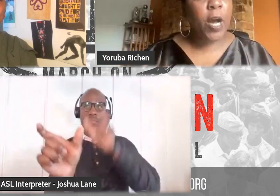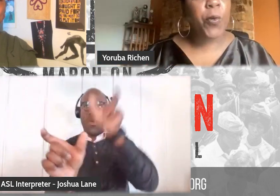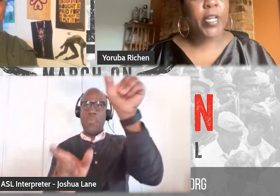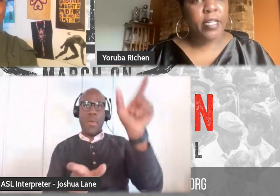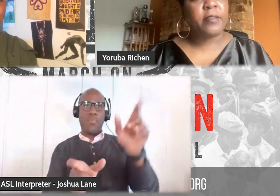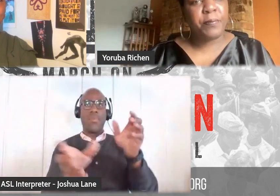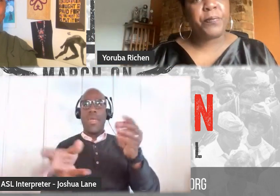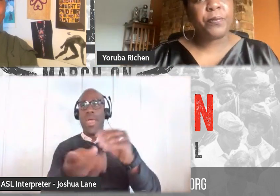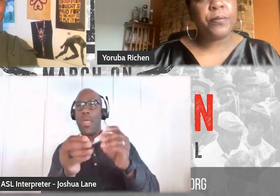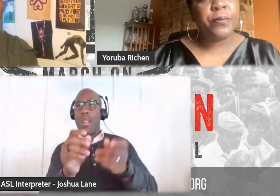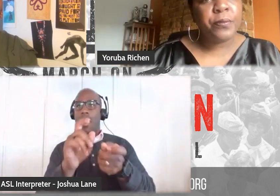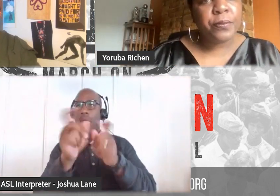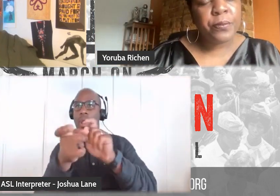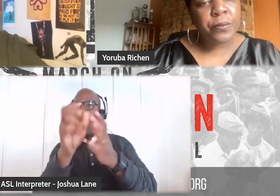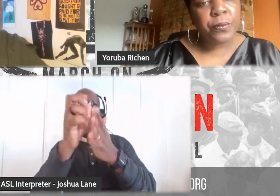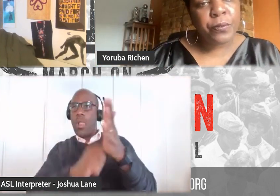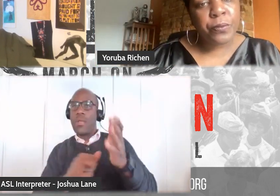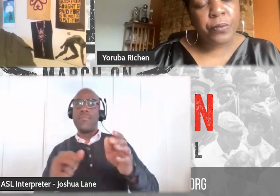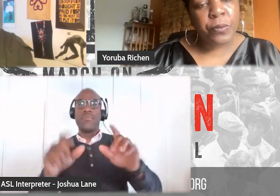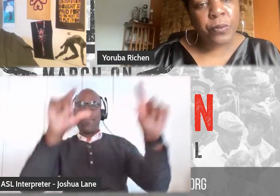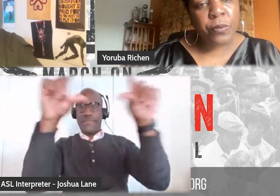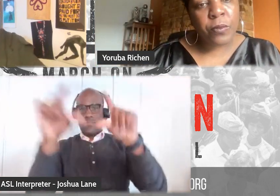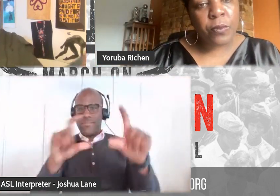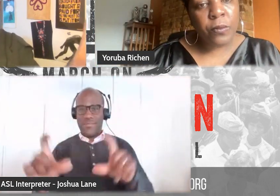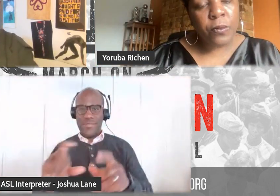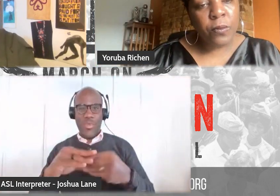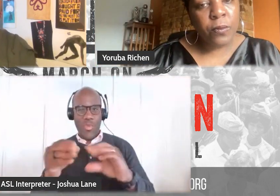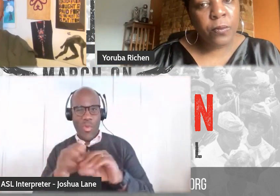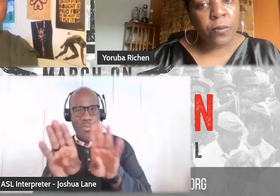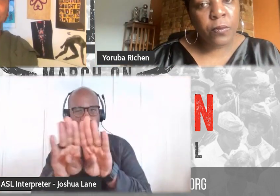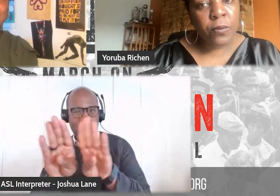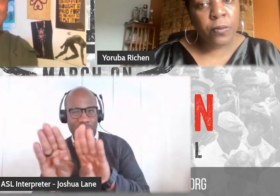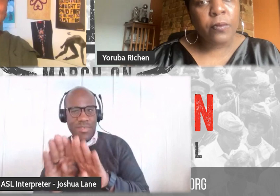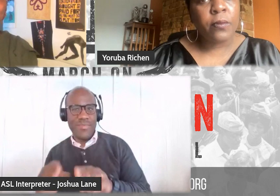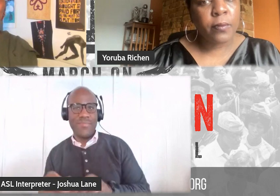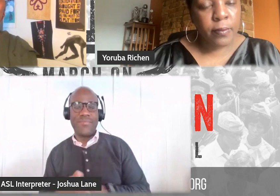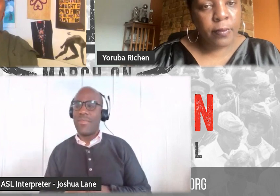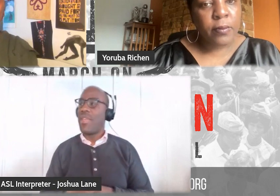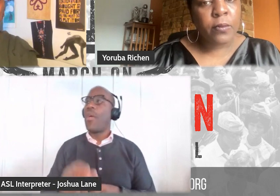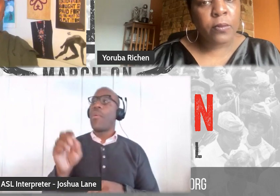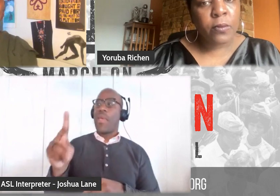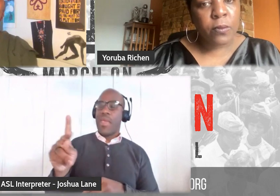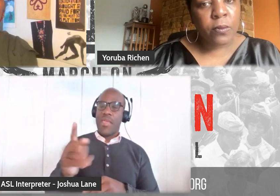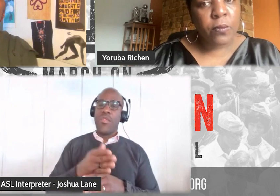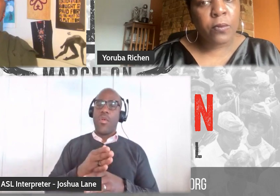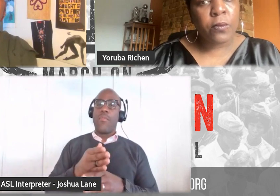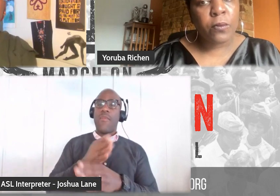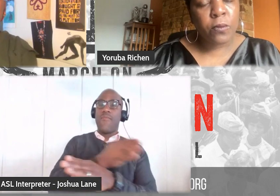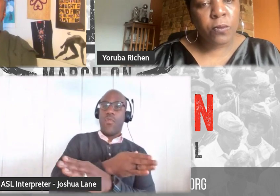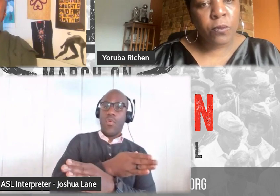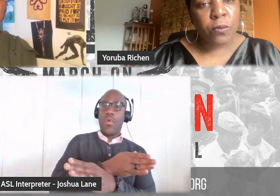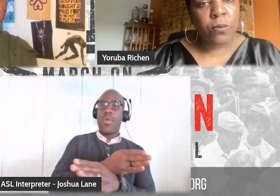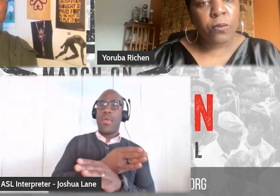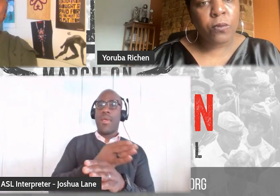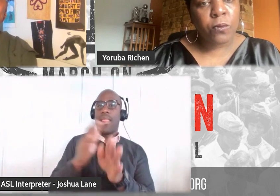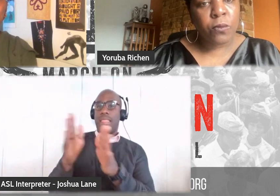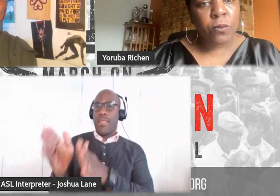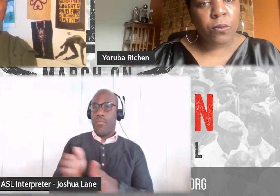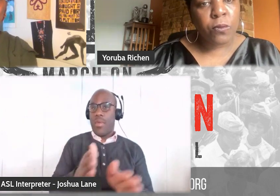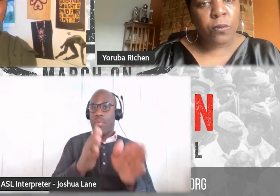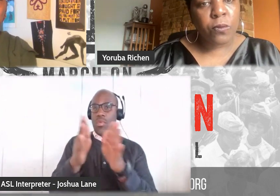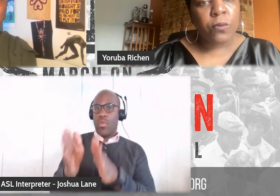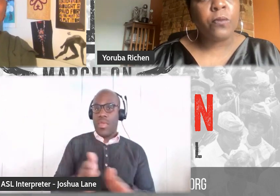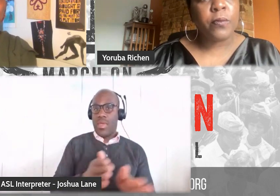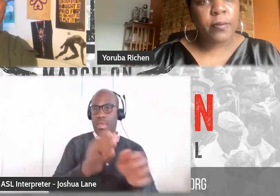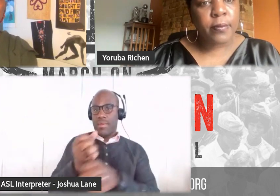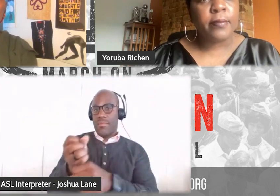and what's not working. So before we move from the preparatory stage, in a sense, a lot of our viewers are filmmaking